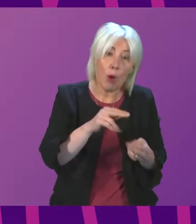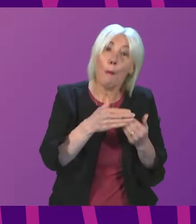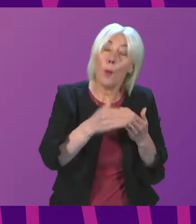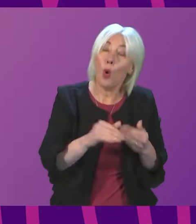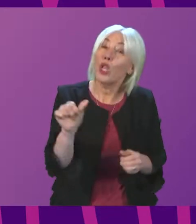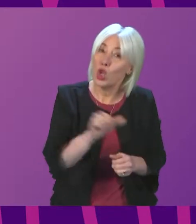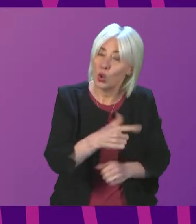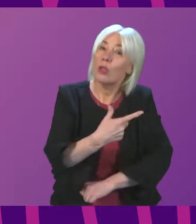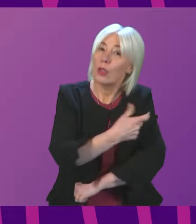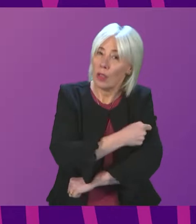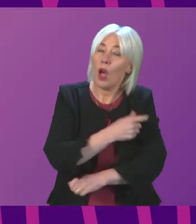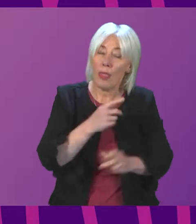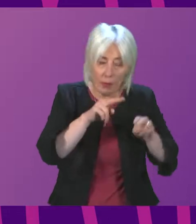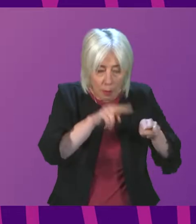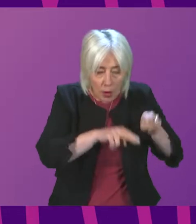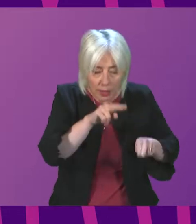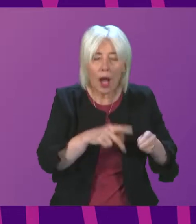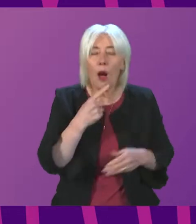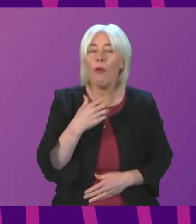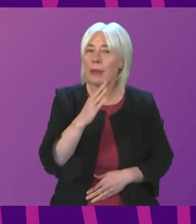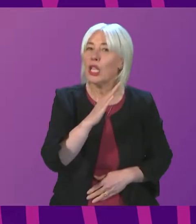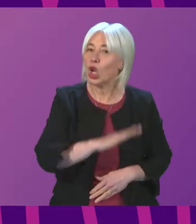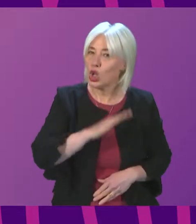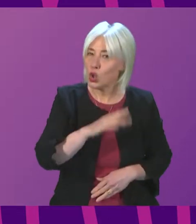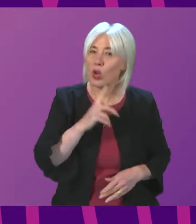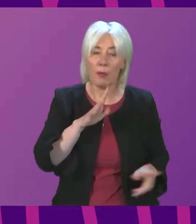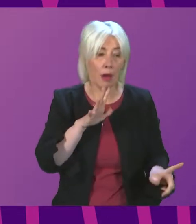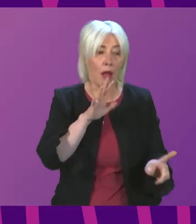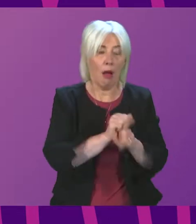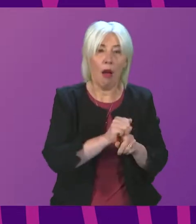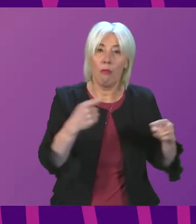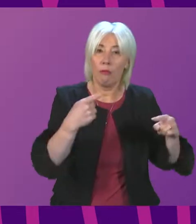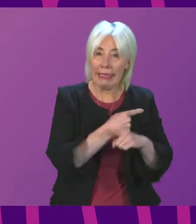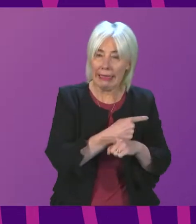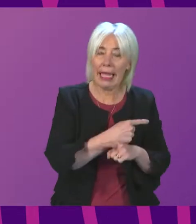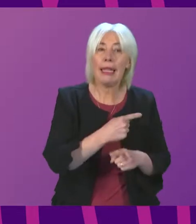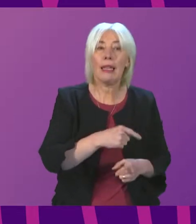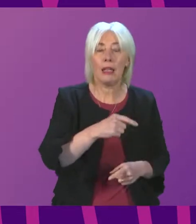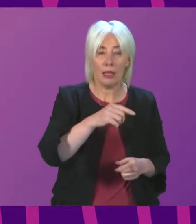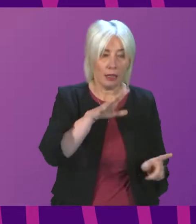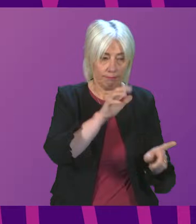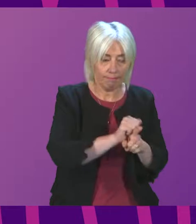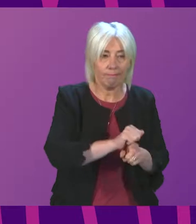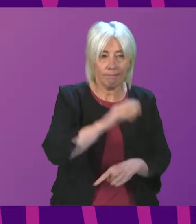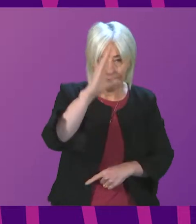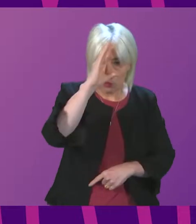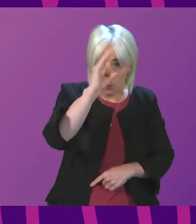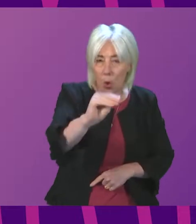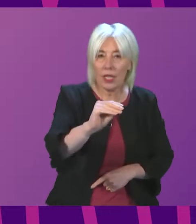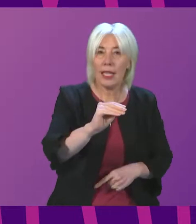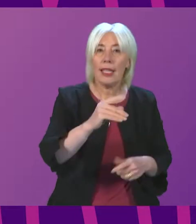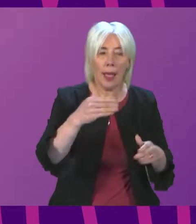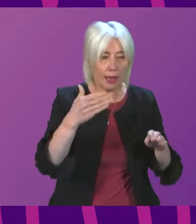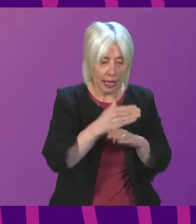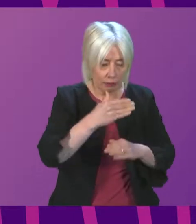vaccine. We have already been assured that the error was quickly identified, reported and actions were put in place to